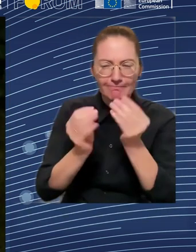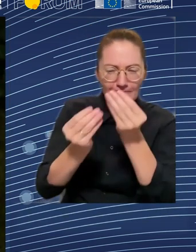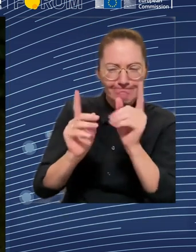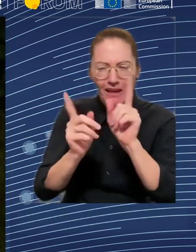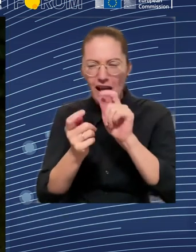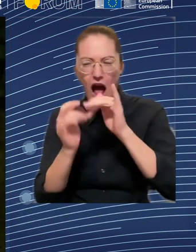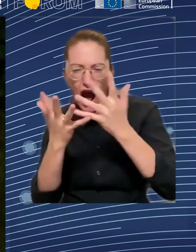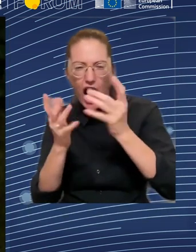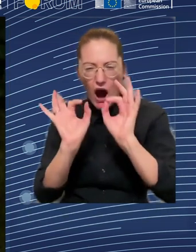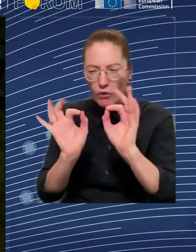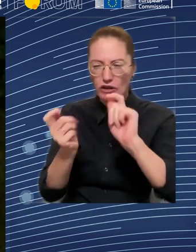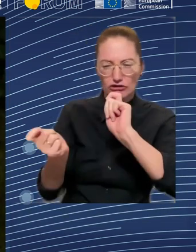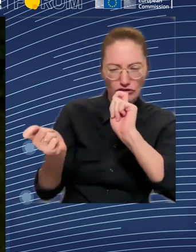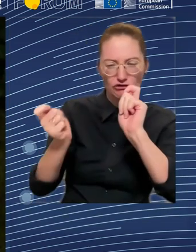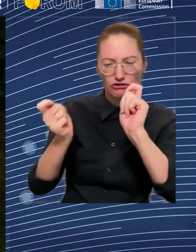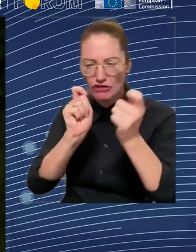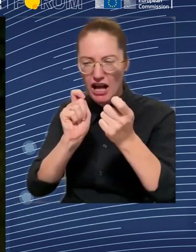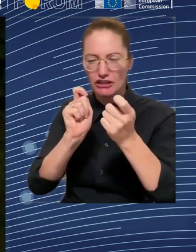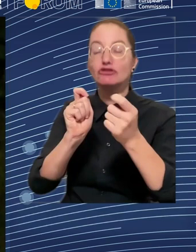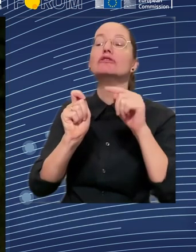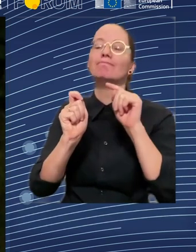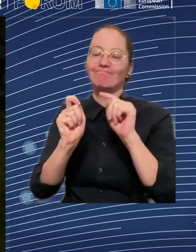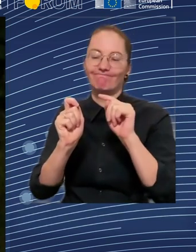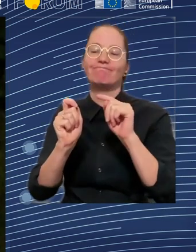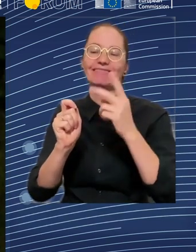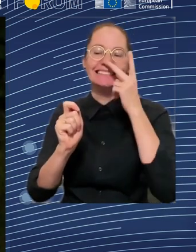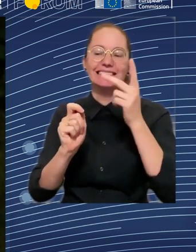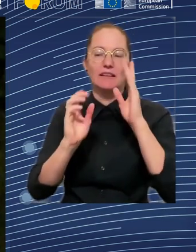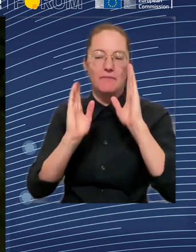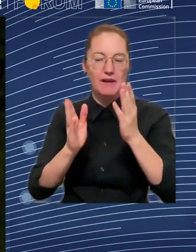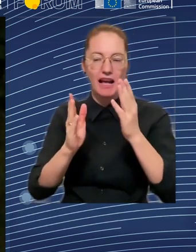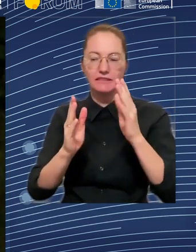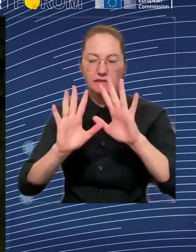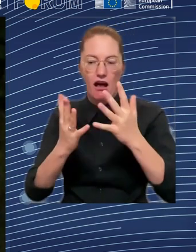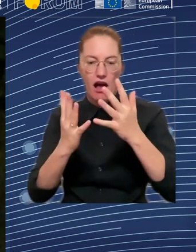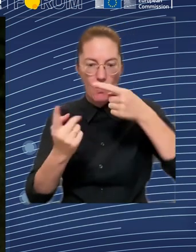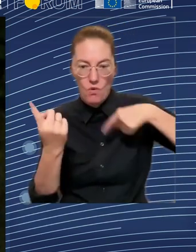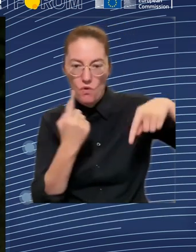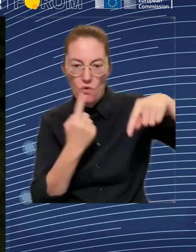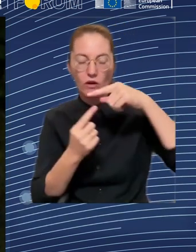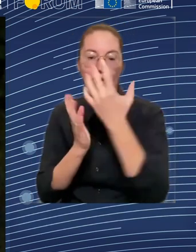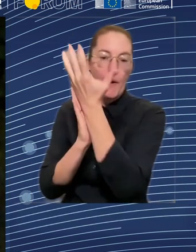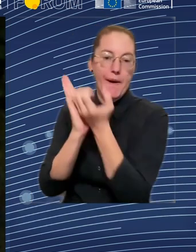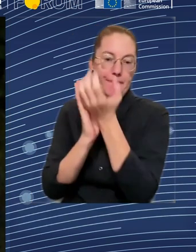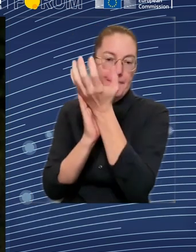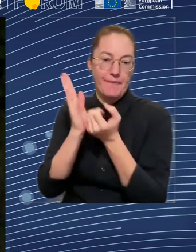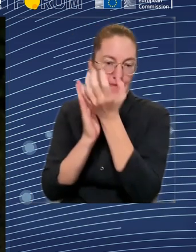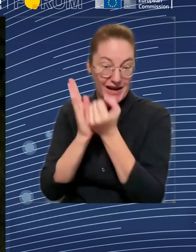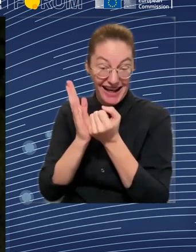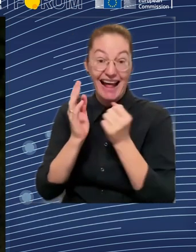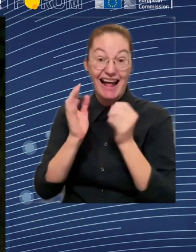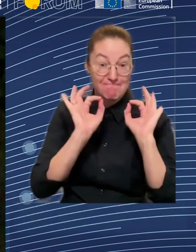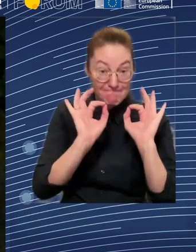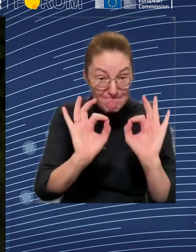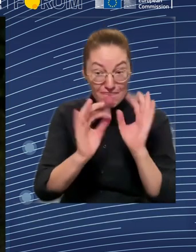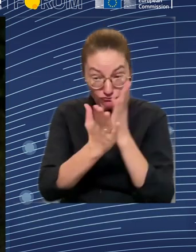transformations like we have with climate change at the moment, citizens often require political stability and clear visions for the